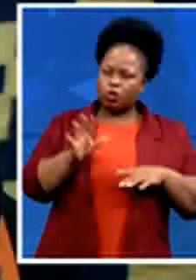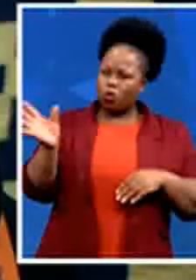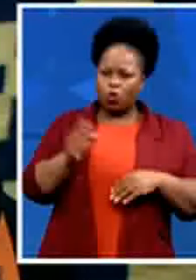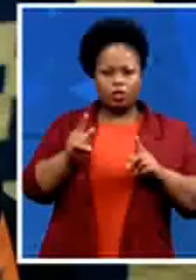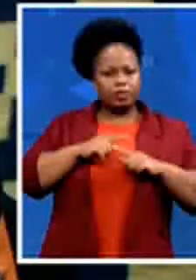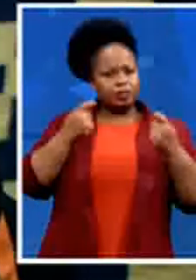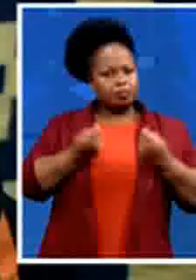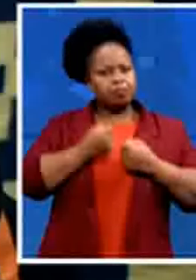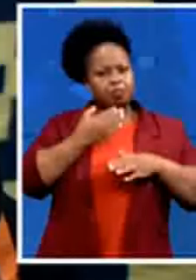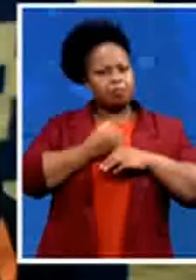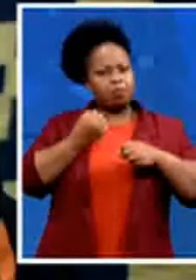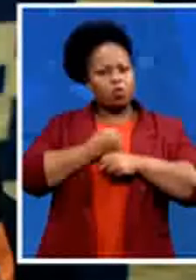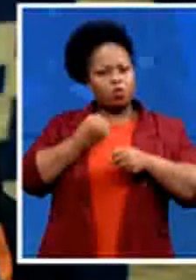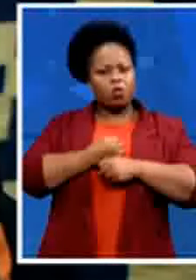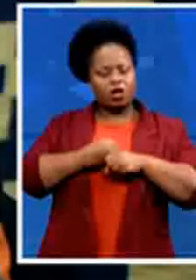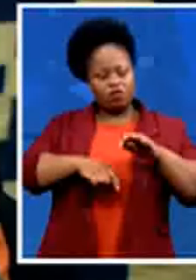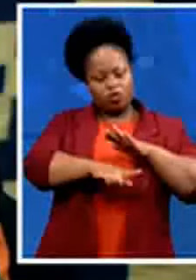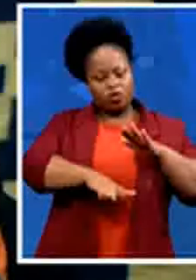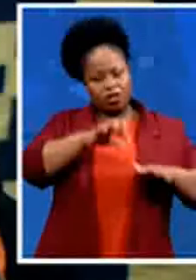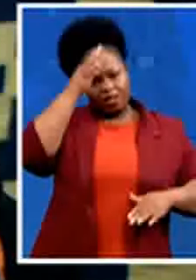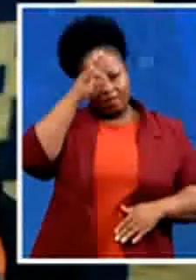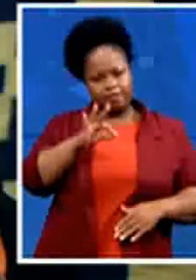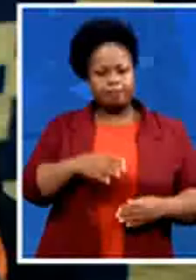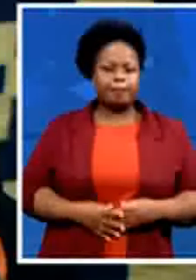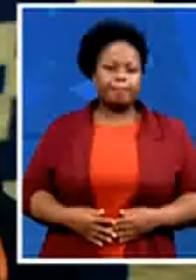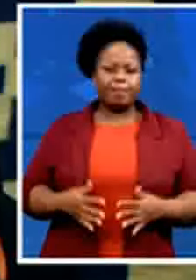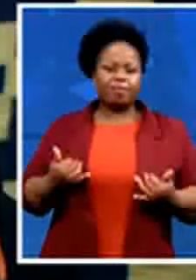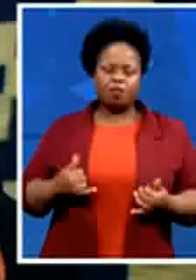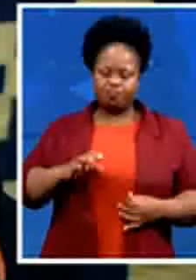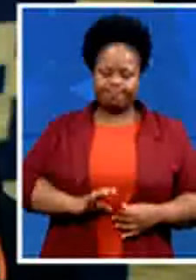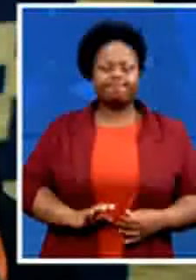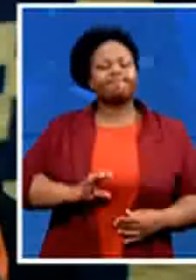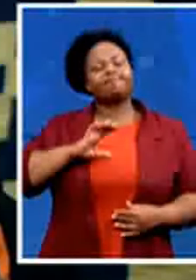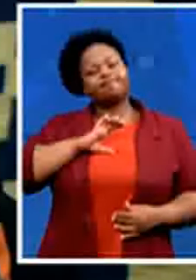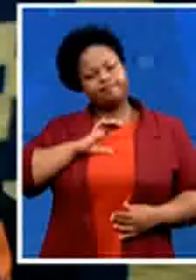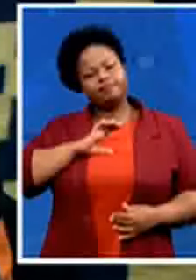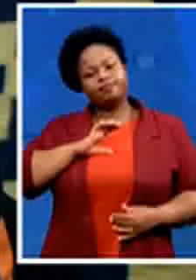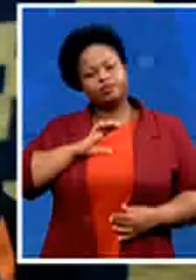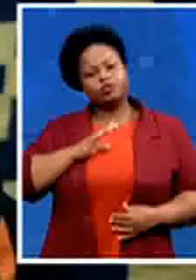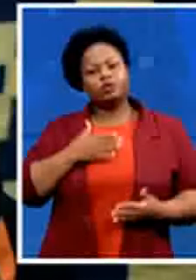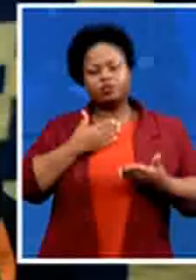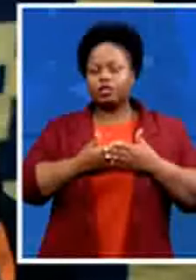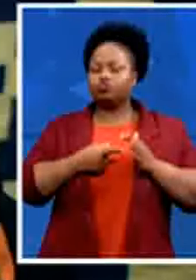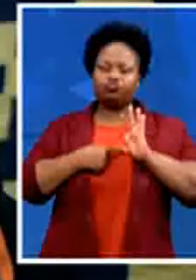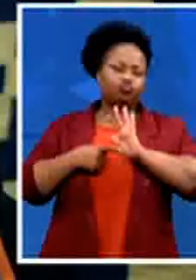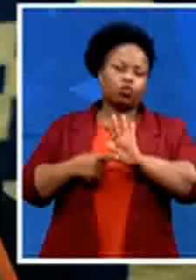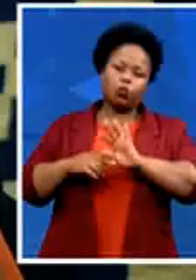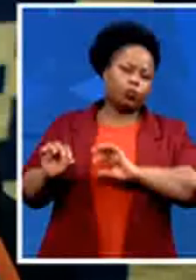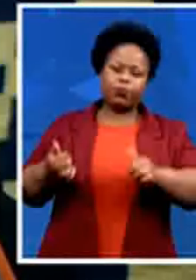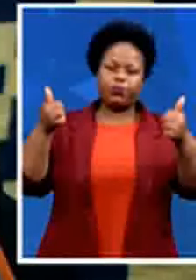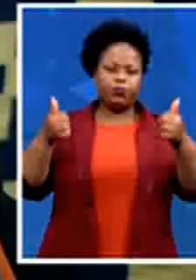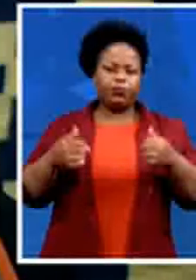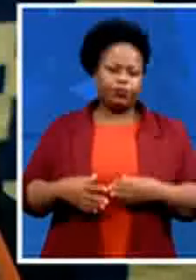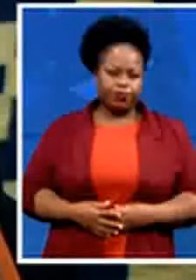local government and i'm quite confident that we will put up a good show uh come the first